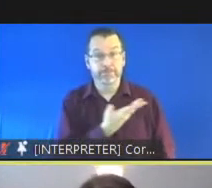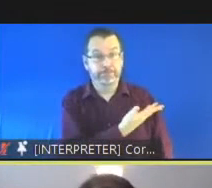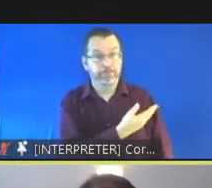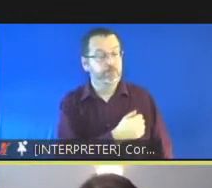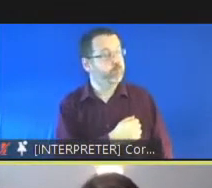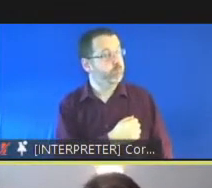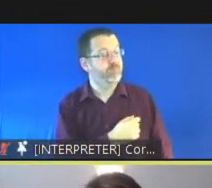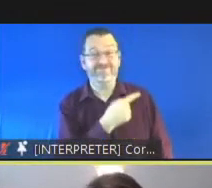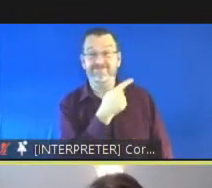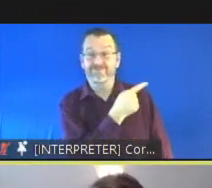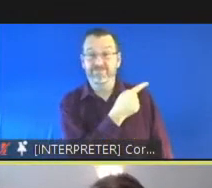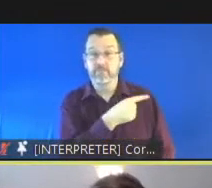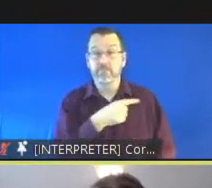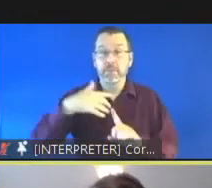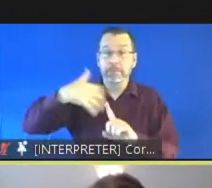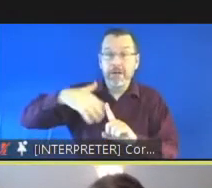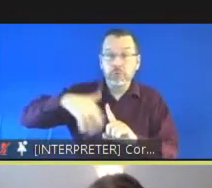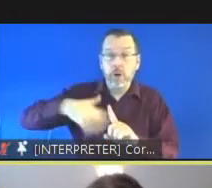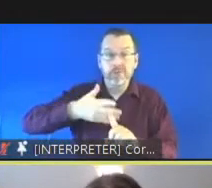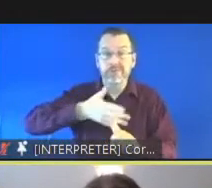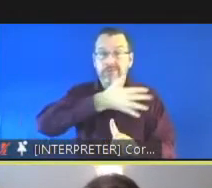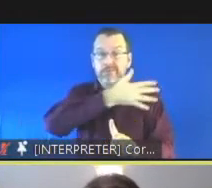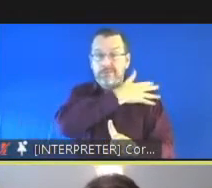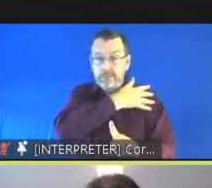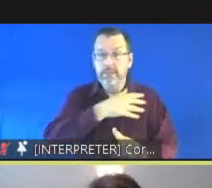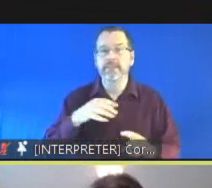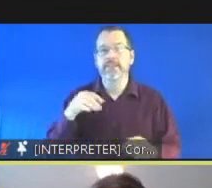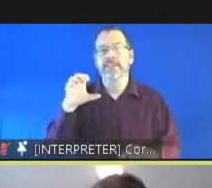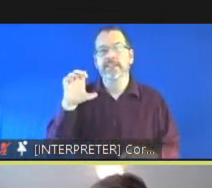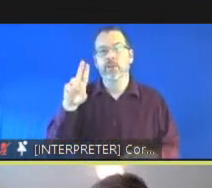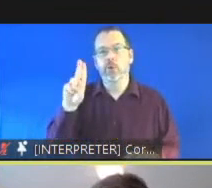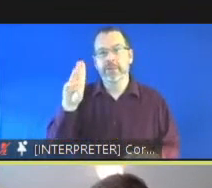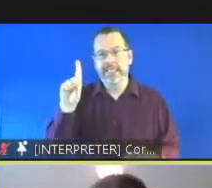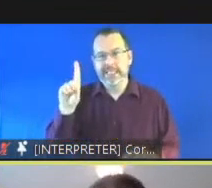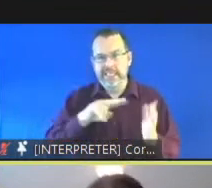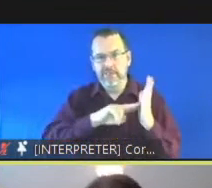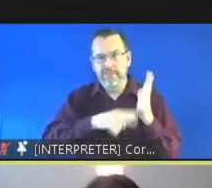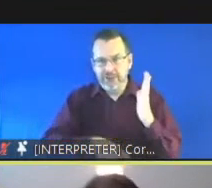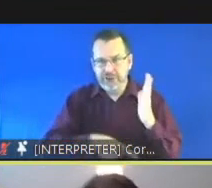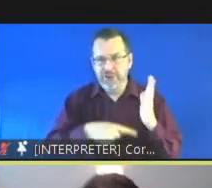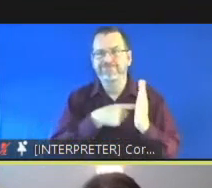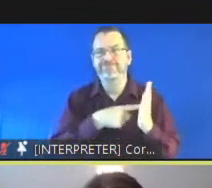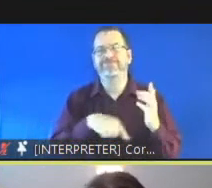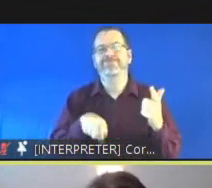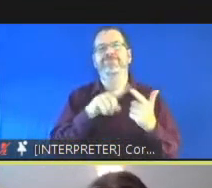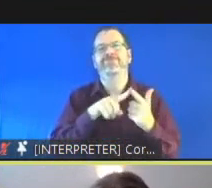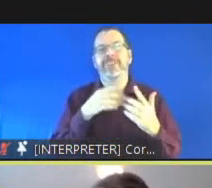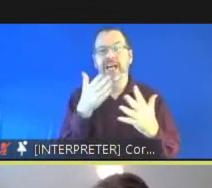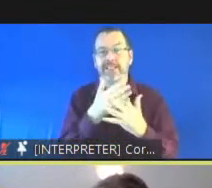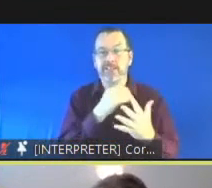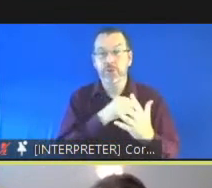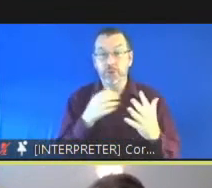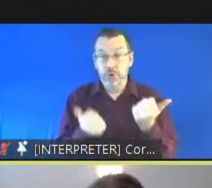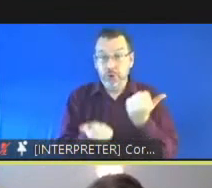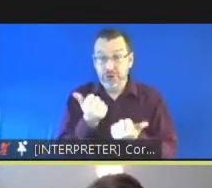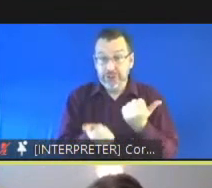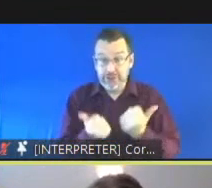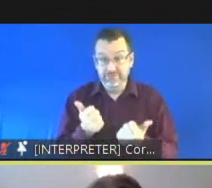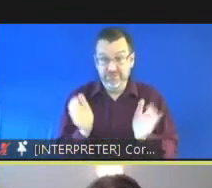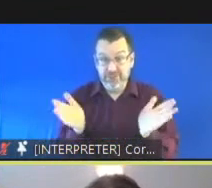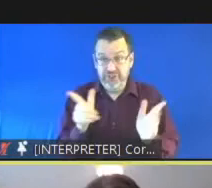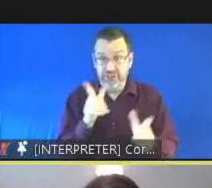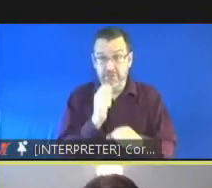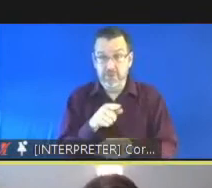contextualizes all of this importantly in the crpd and the reference to access to justice that we've been looking at um today